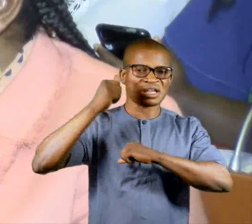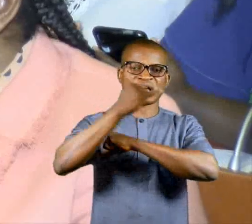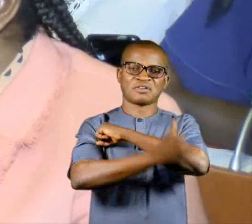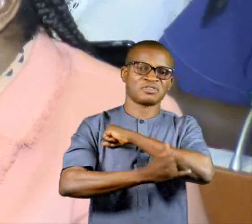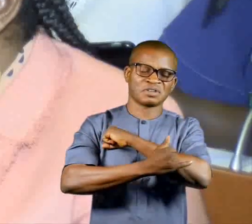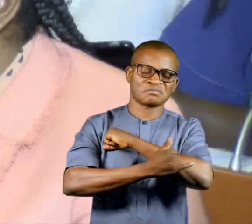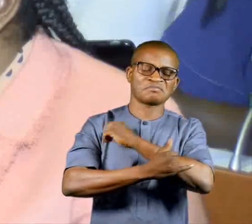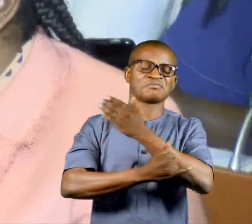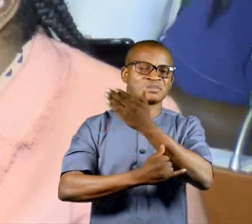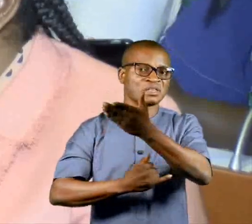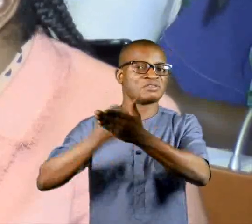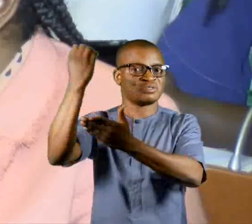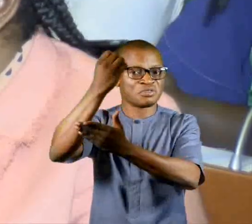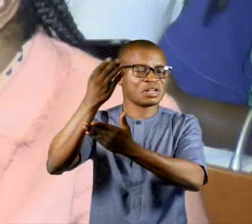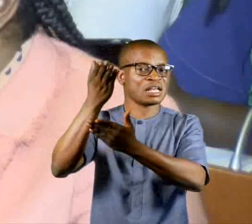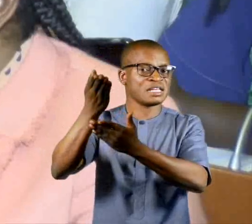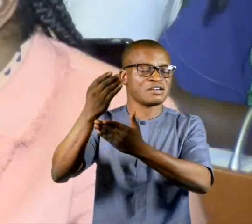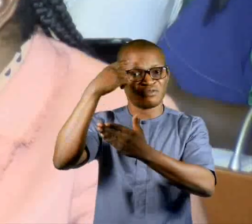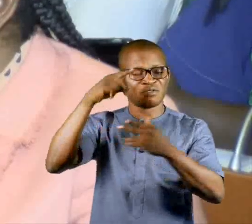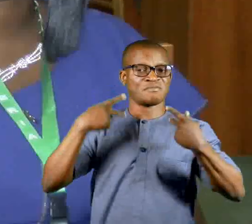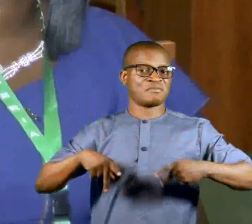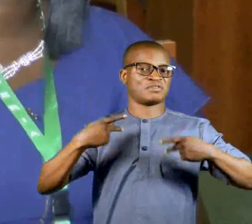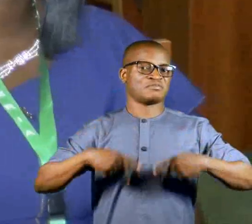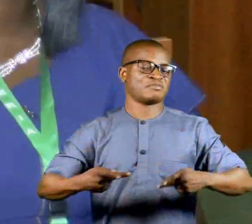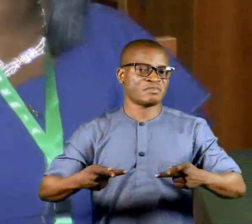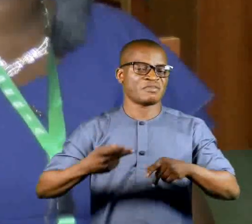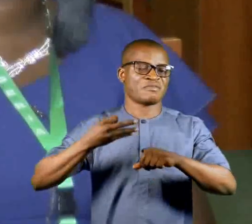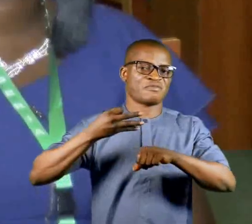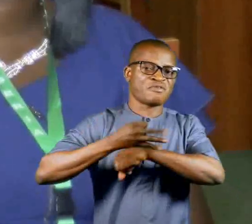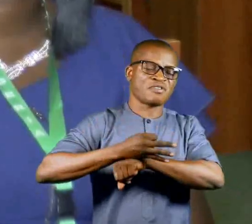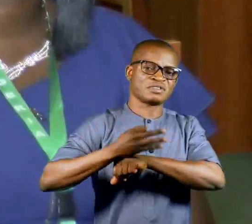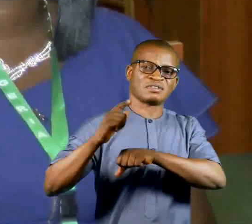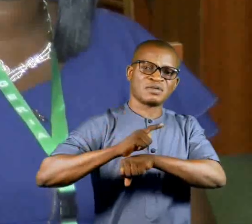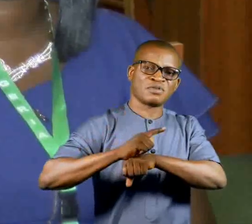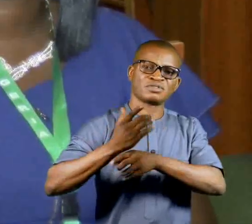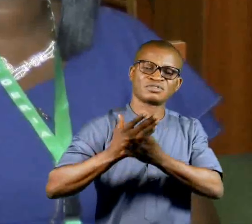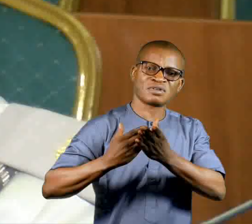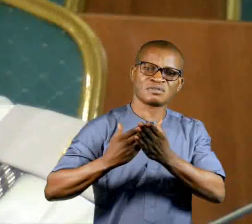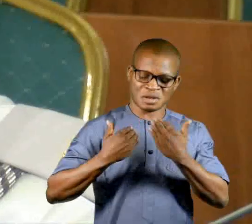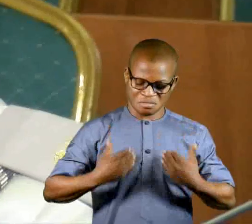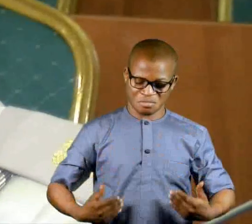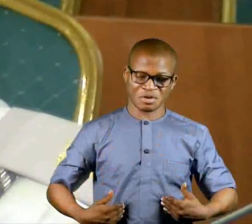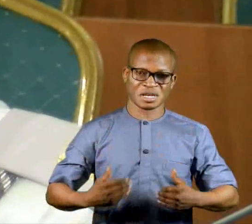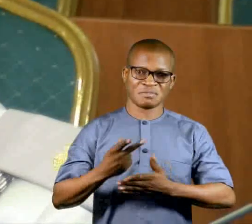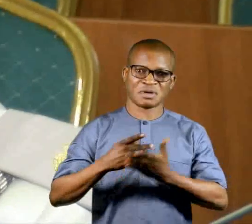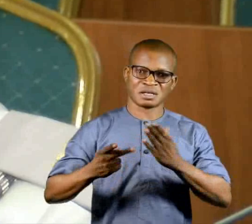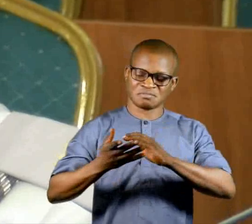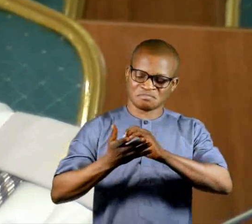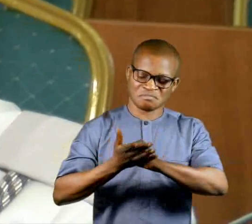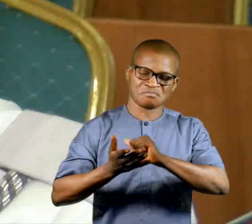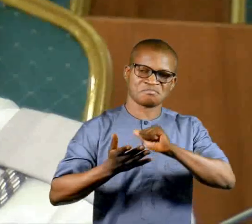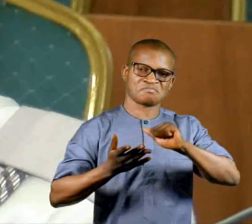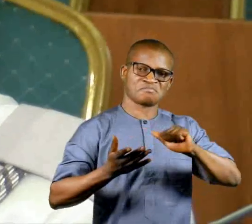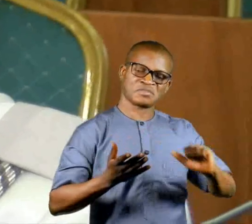They are in Europe for prostitution, for forced labor and some cases organ harvesting. It is